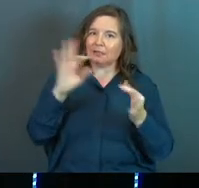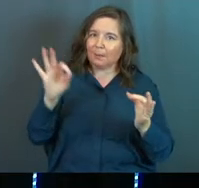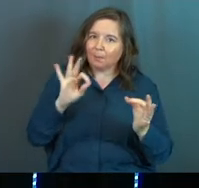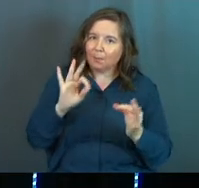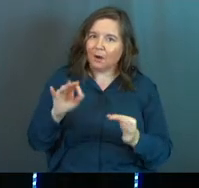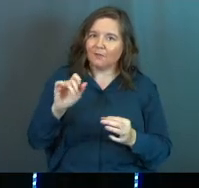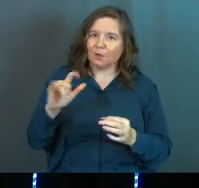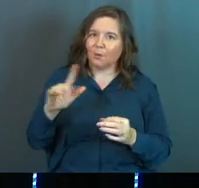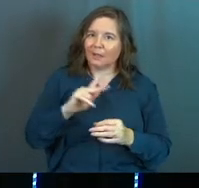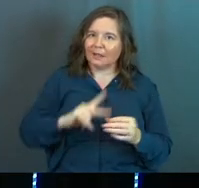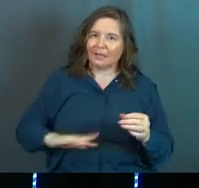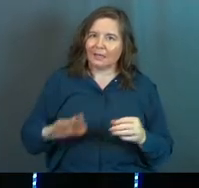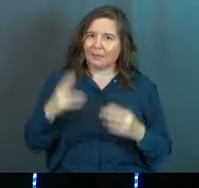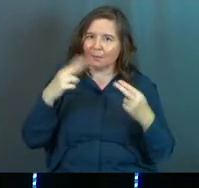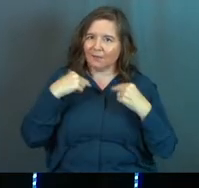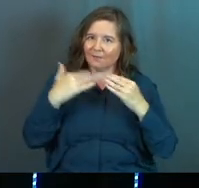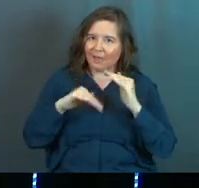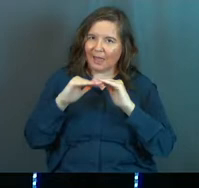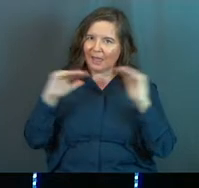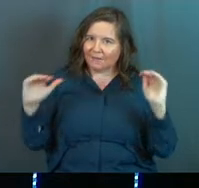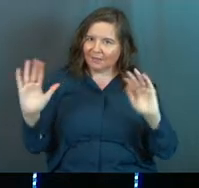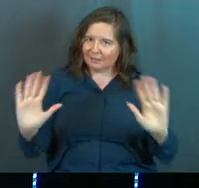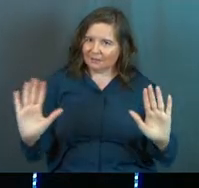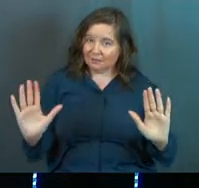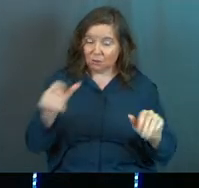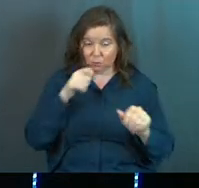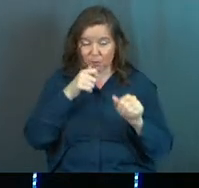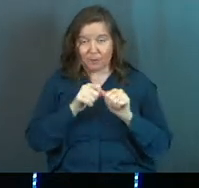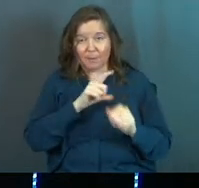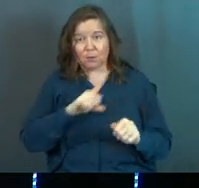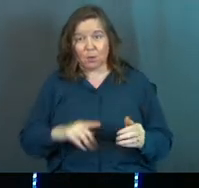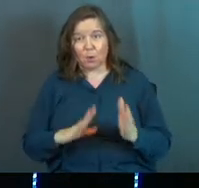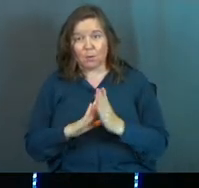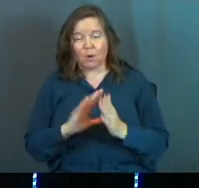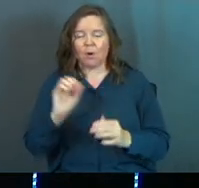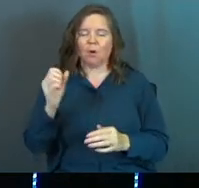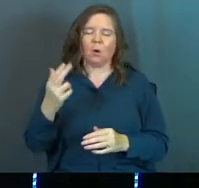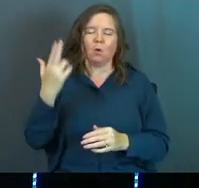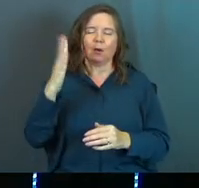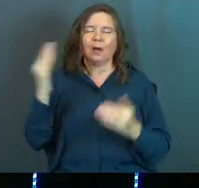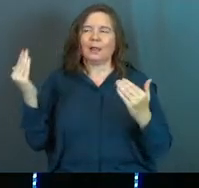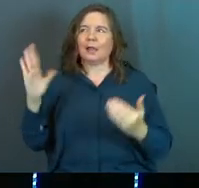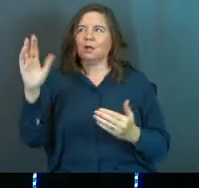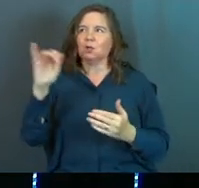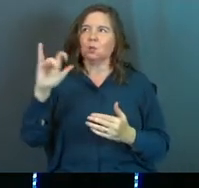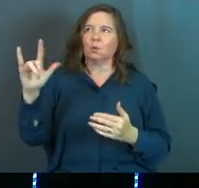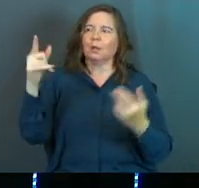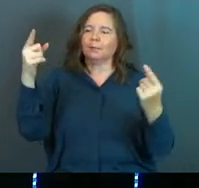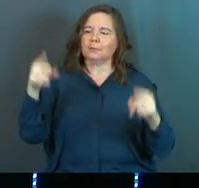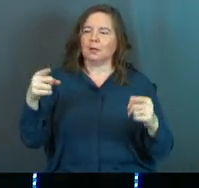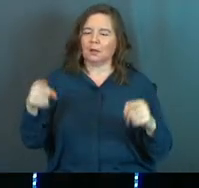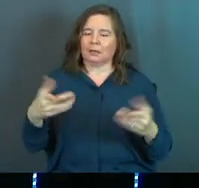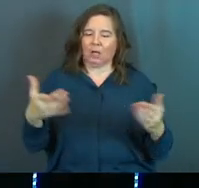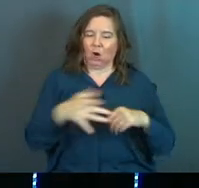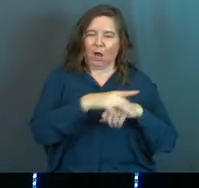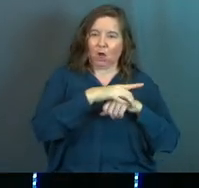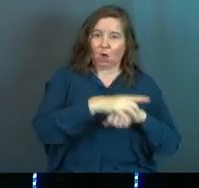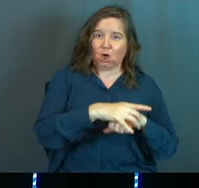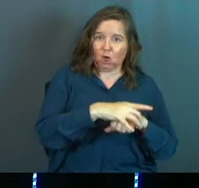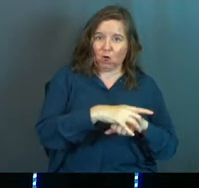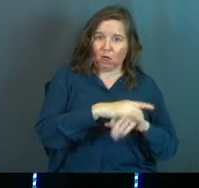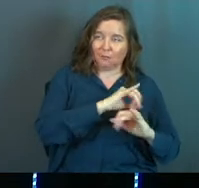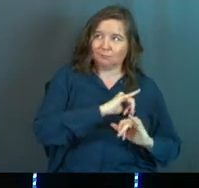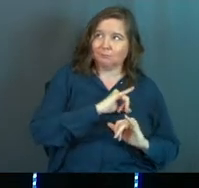perfect will in the kingdom of heaven. Do you remember the Lord's prayer? We pray, oh God, let your will be done on earth